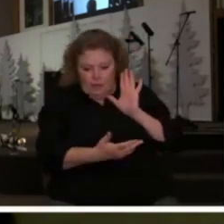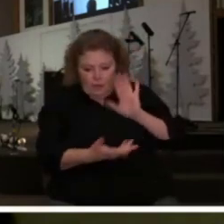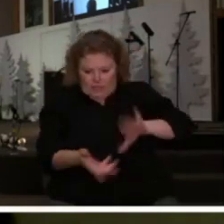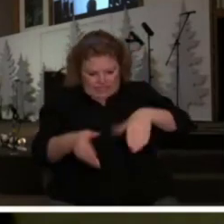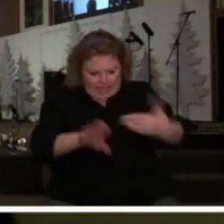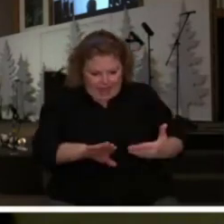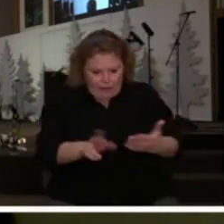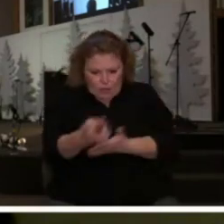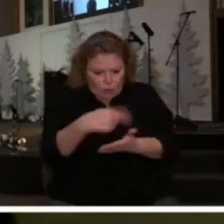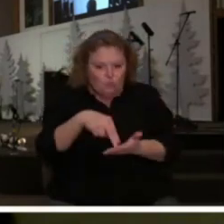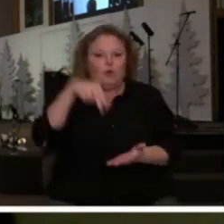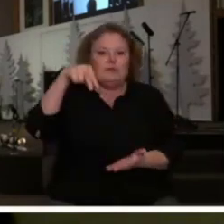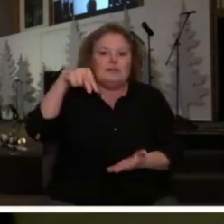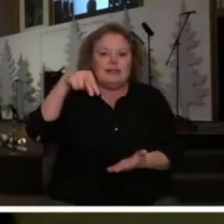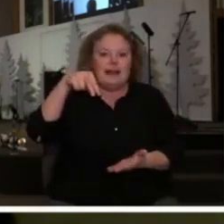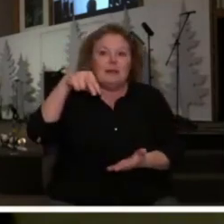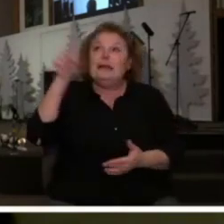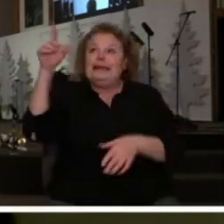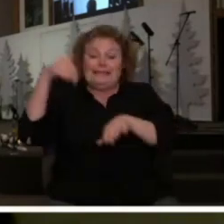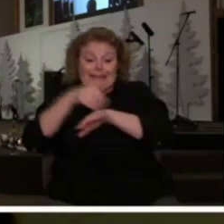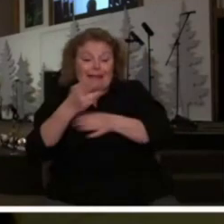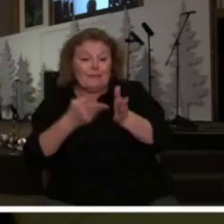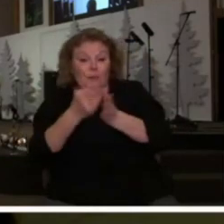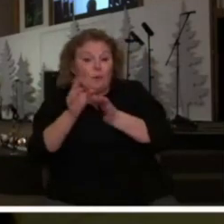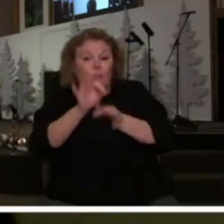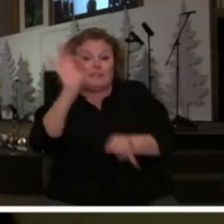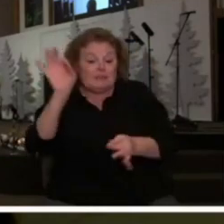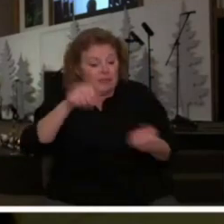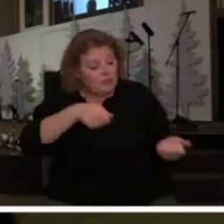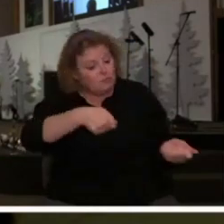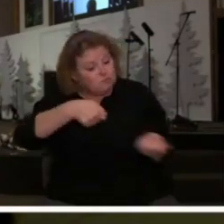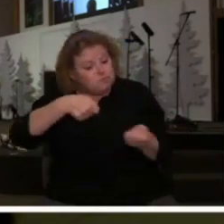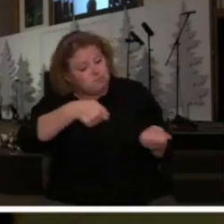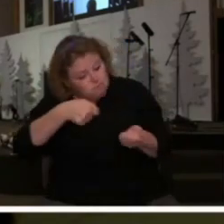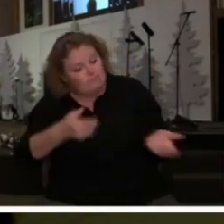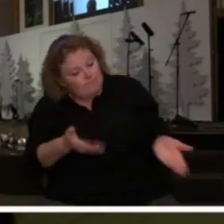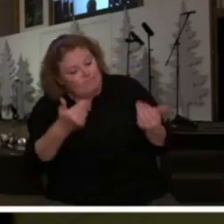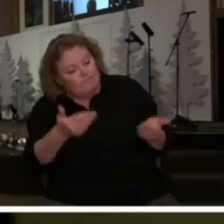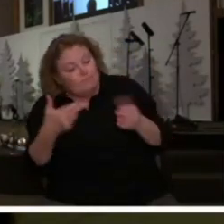from the dead and He sent the Holy Spirit to do His work to draw us. In other words,